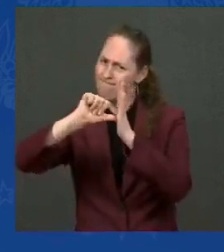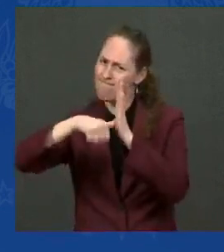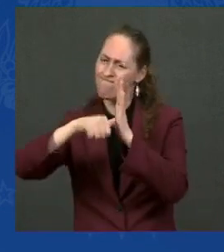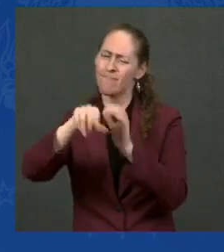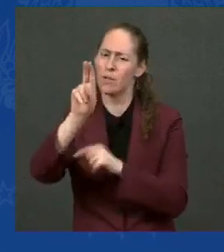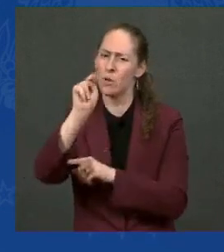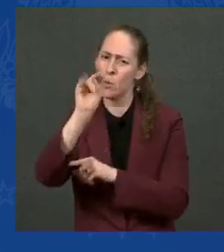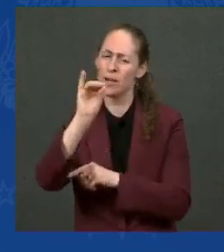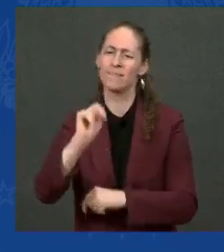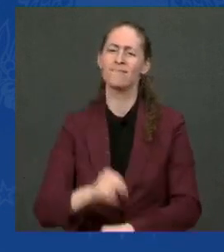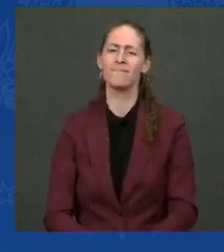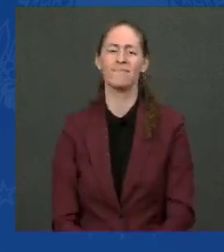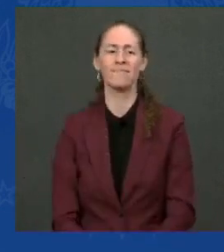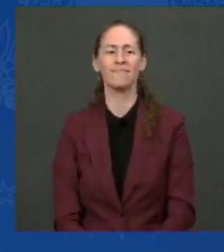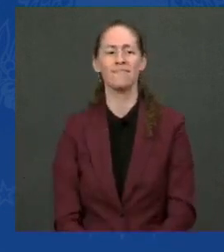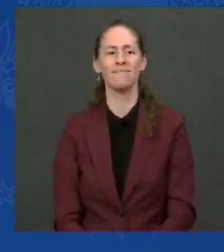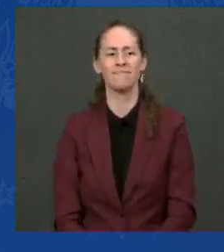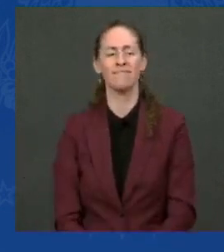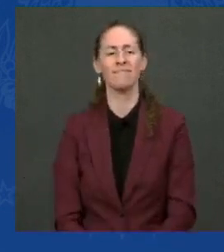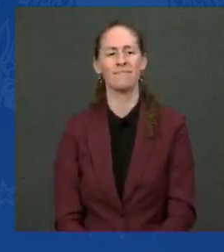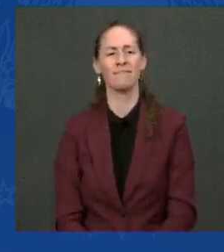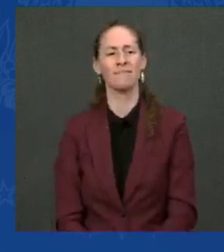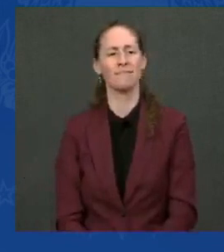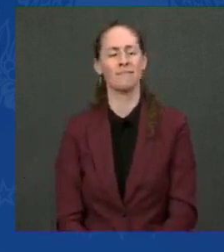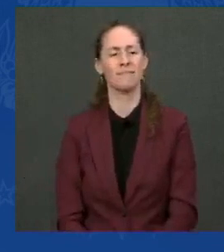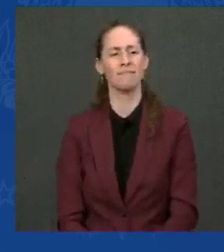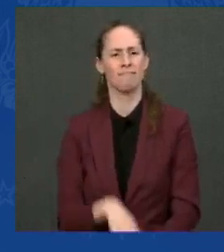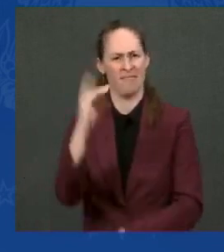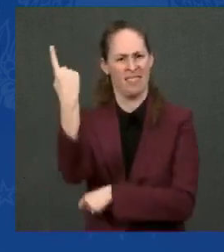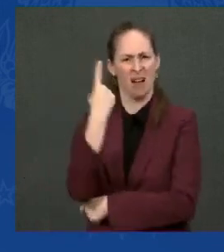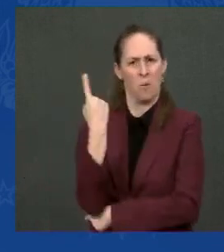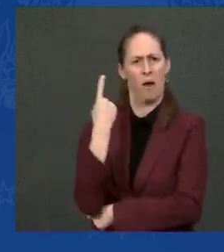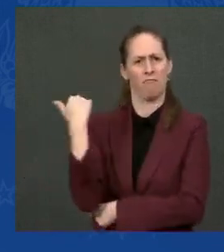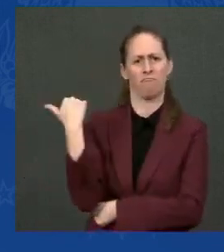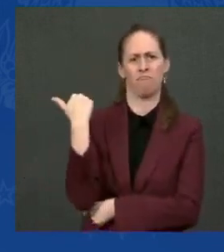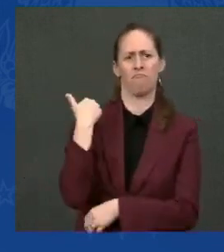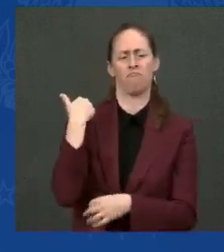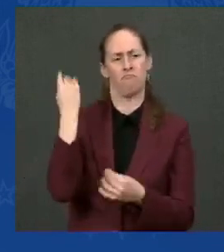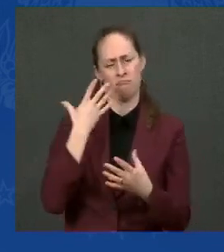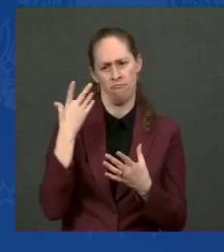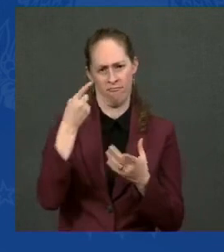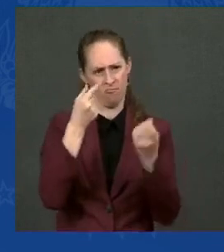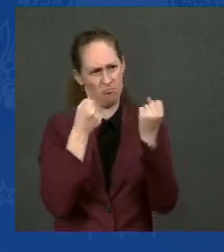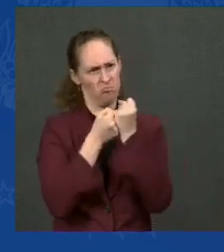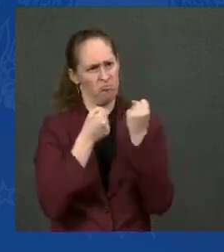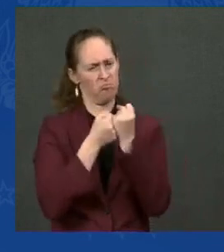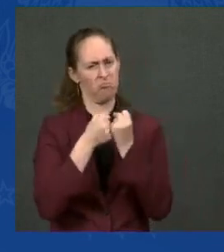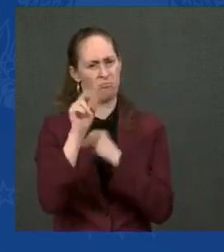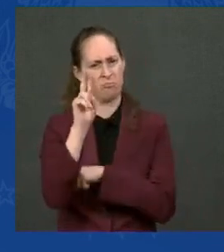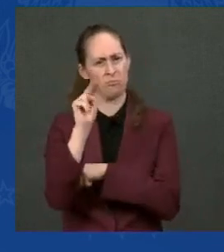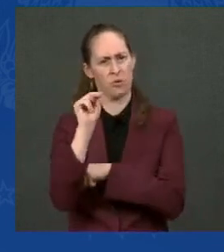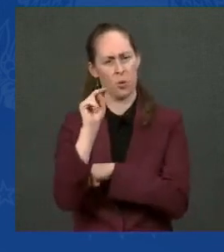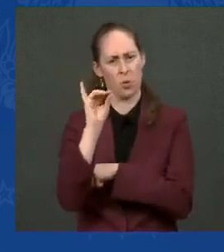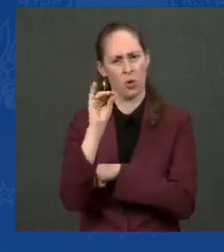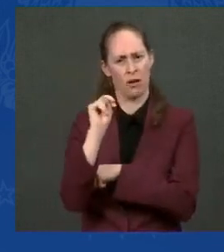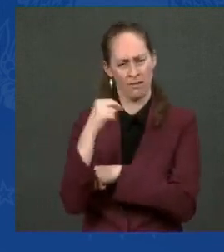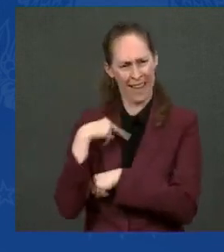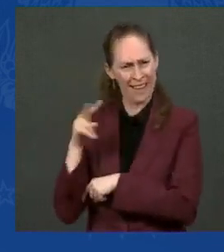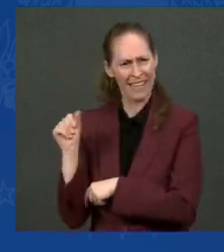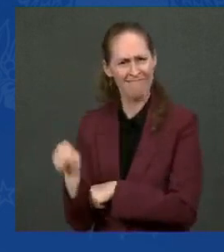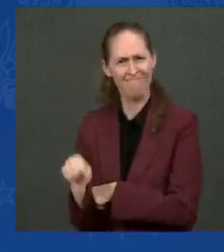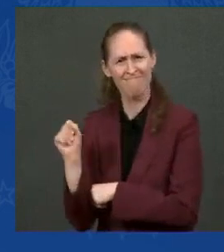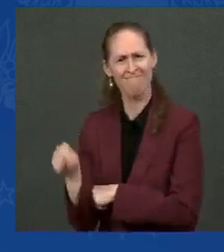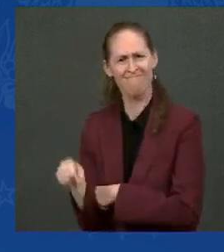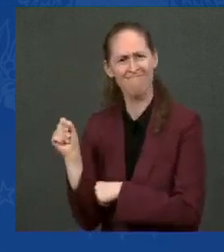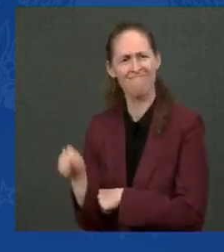The pointed out to me that long ago that I said I'm a union president, that I've apparently used, someone calculated, I